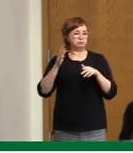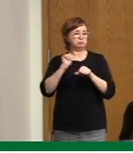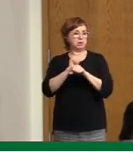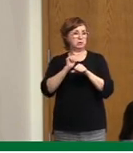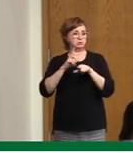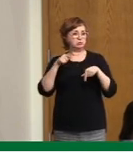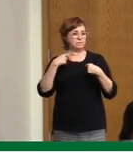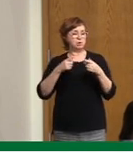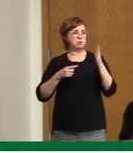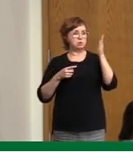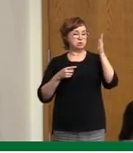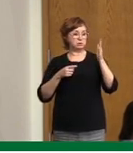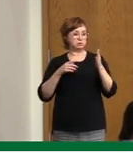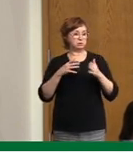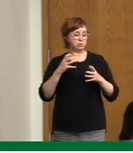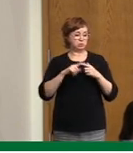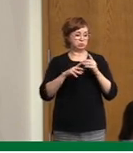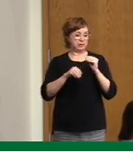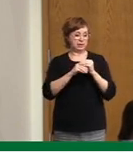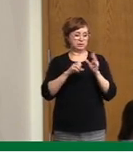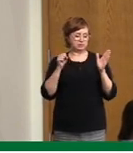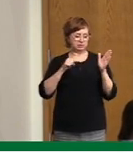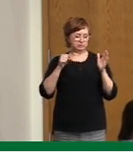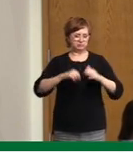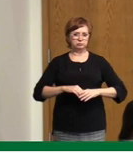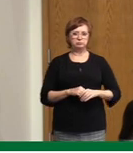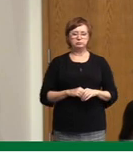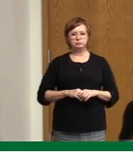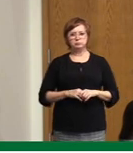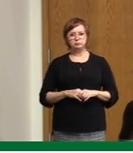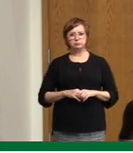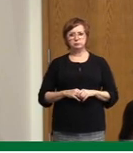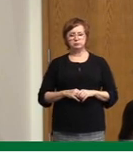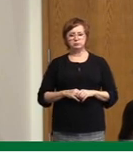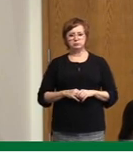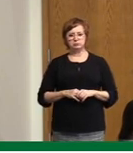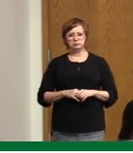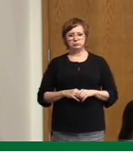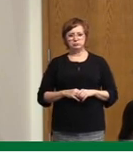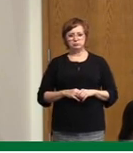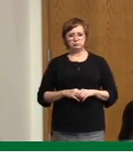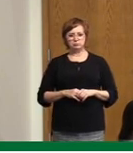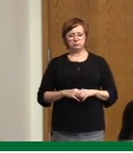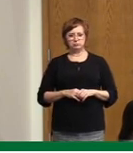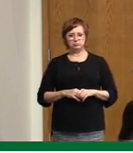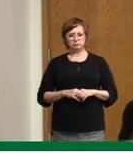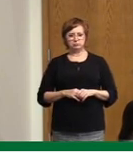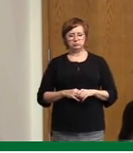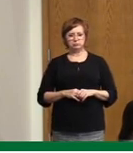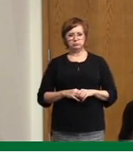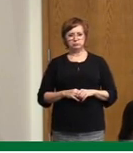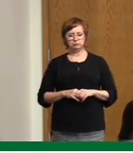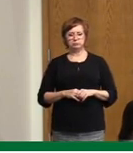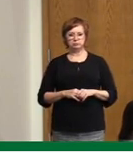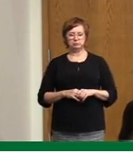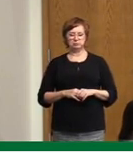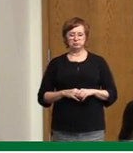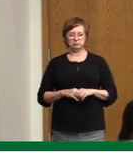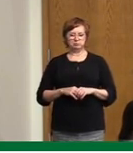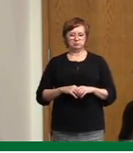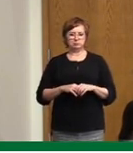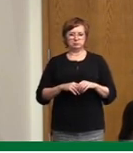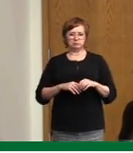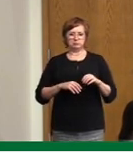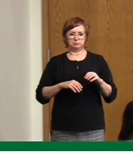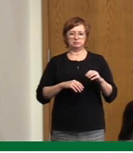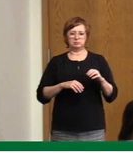Scott? So the only thing I would add is just confirm that it is a significant challenge for the organization as these